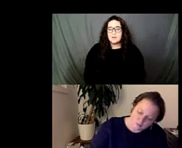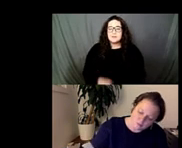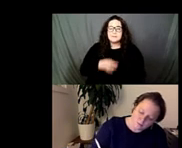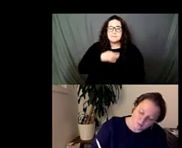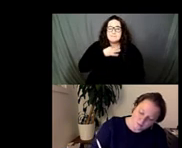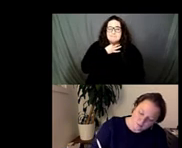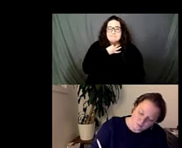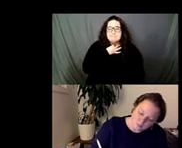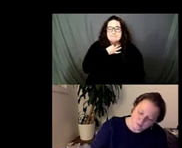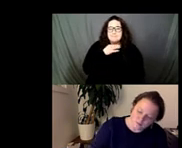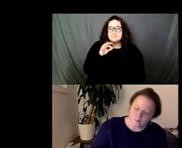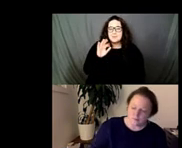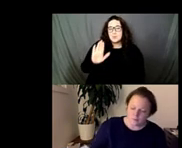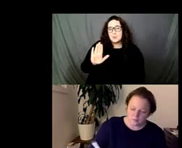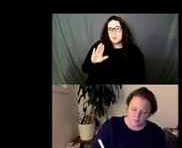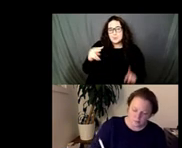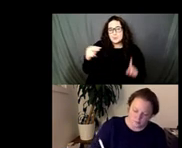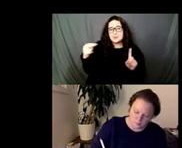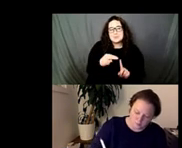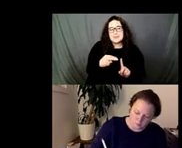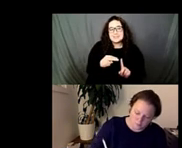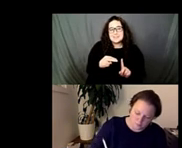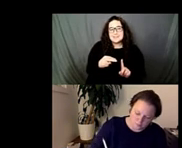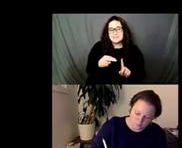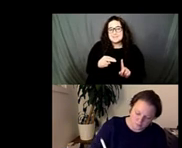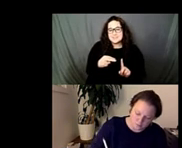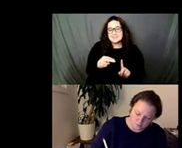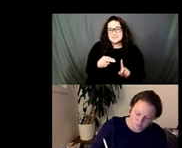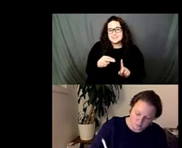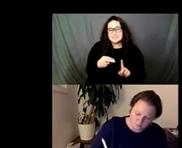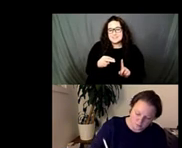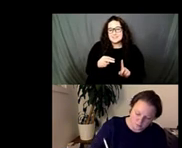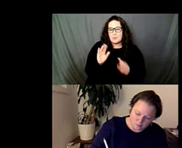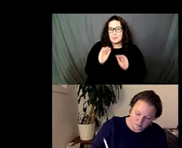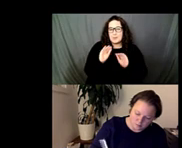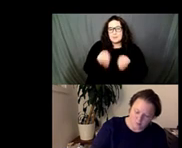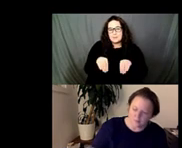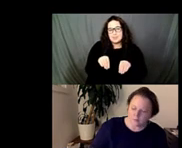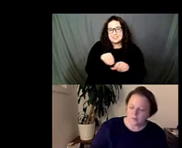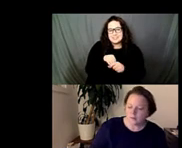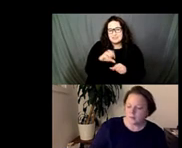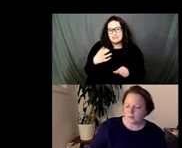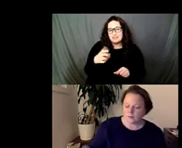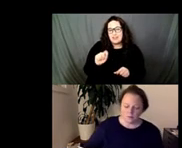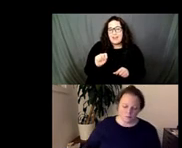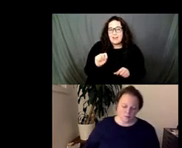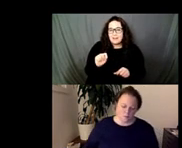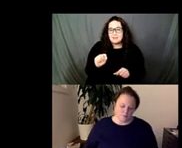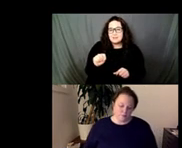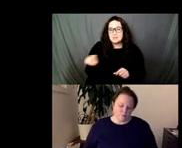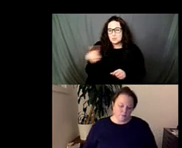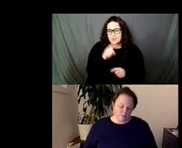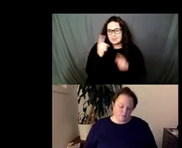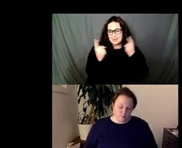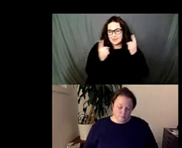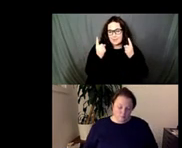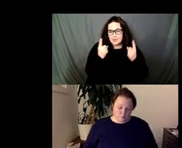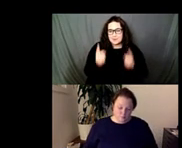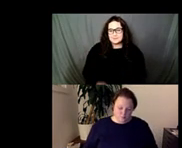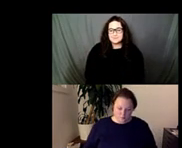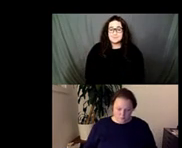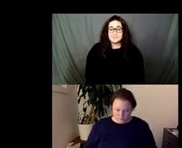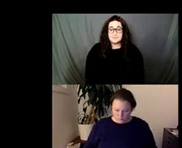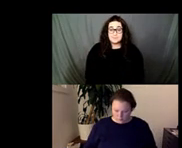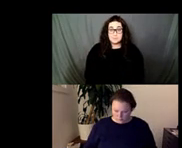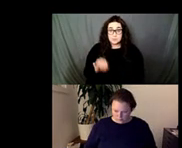of your perspective on that um so i'm gonna pop the question in the chat just so you have reference to it but um i john do you want to